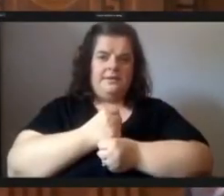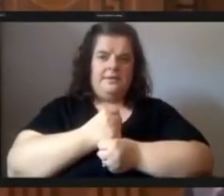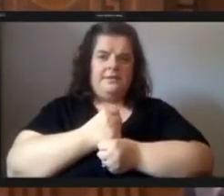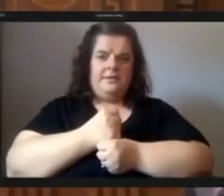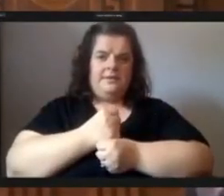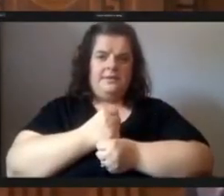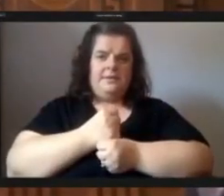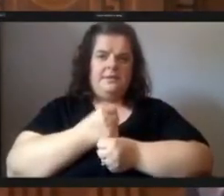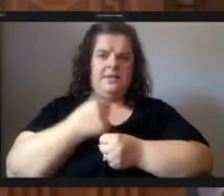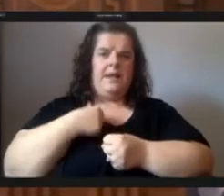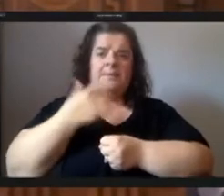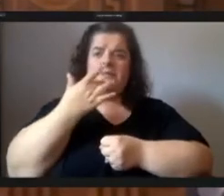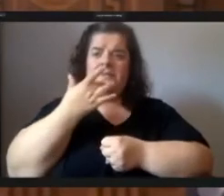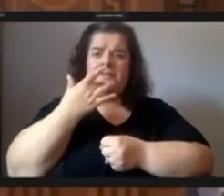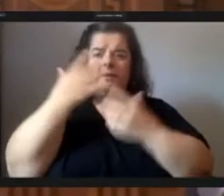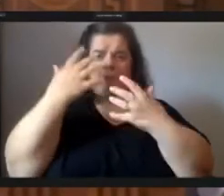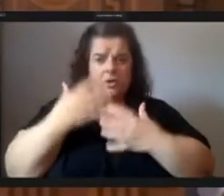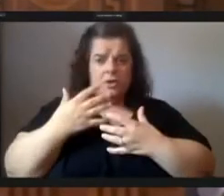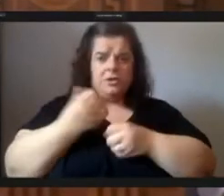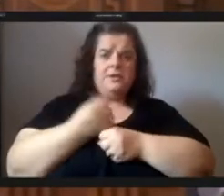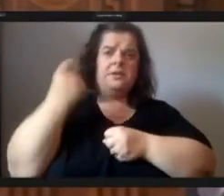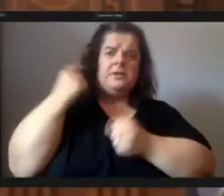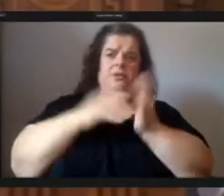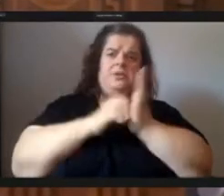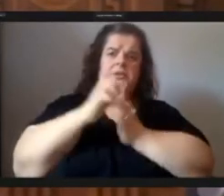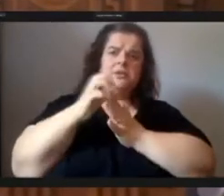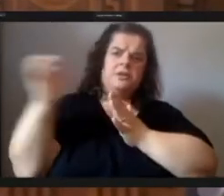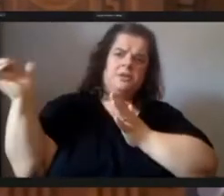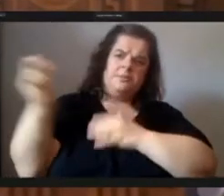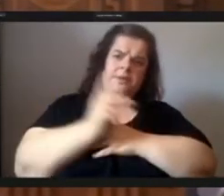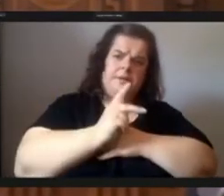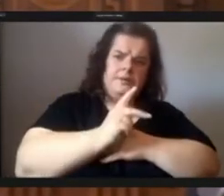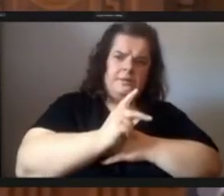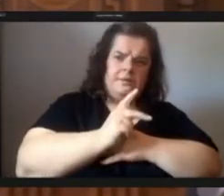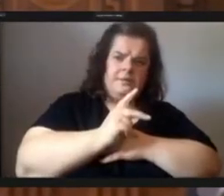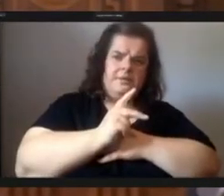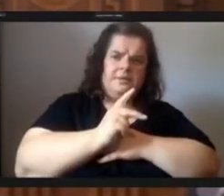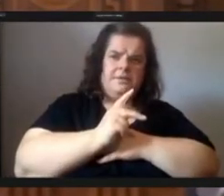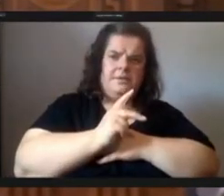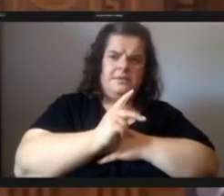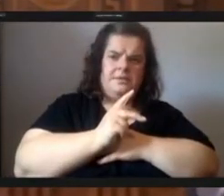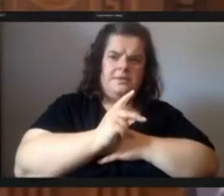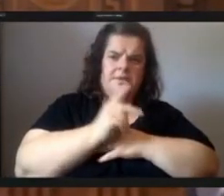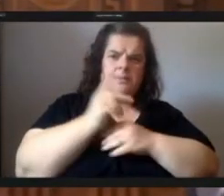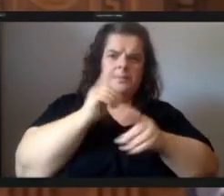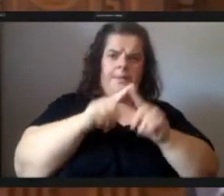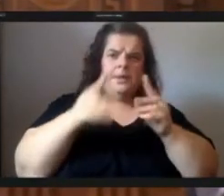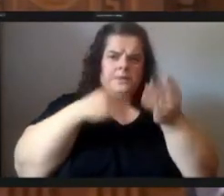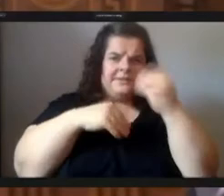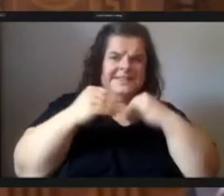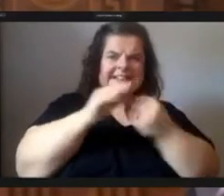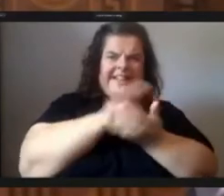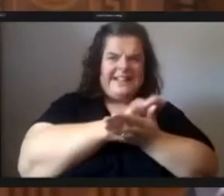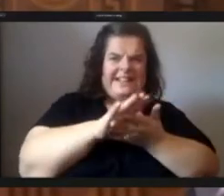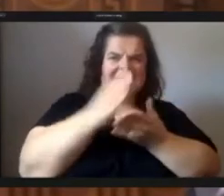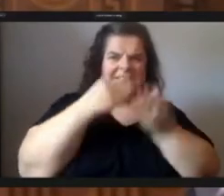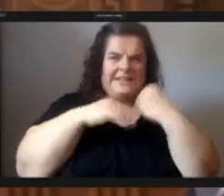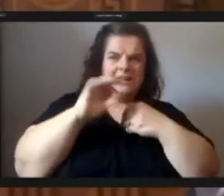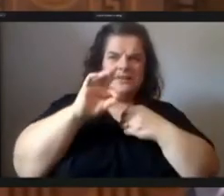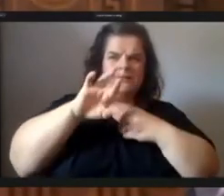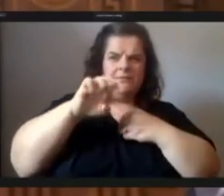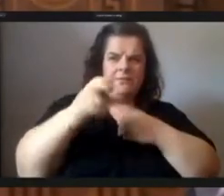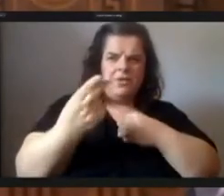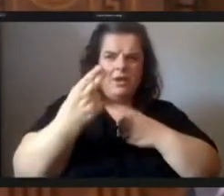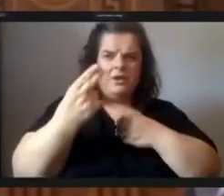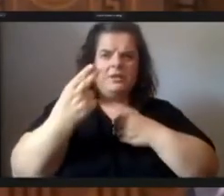unfortunately last year the the cancer recurred but it was eating clean eating fresh eating wholesome being